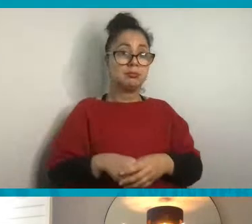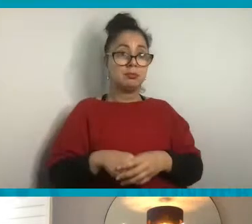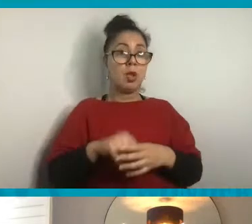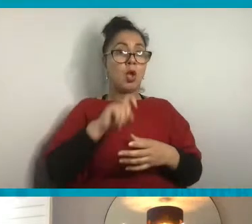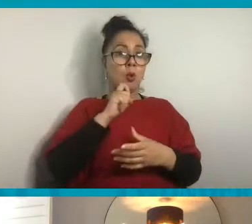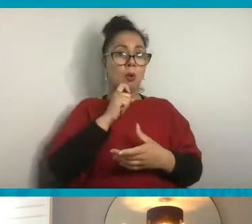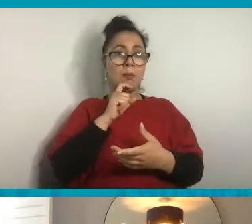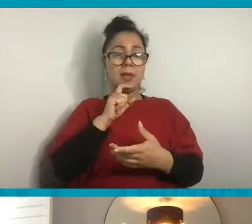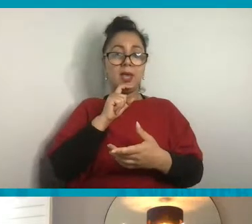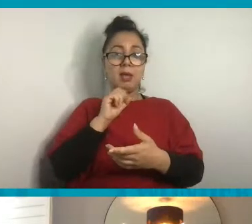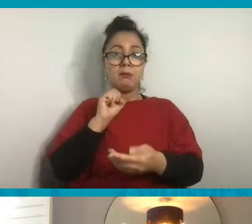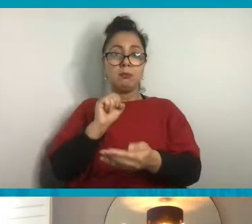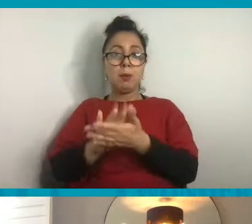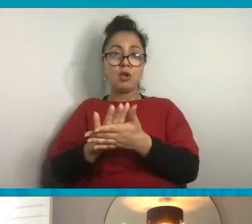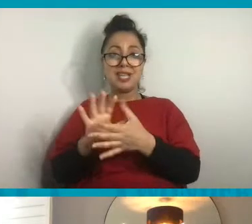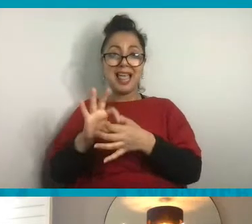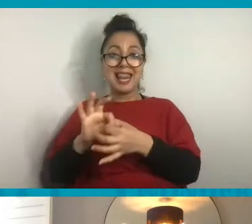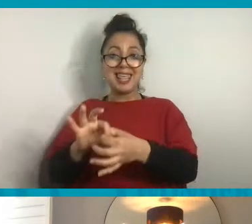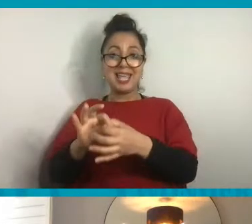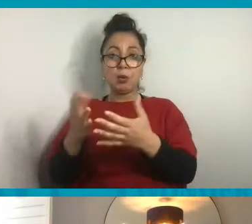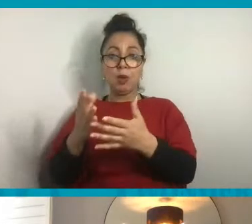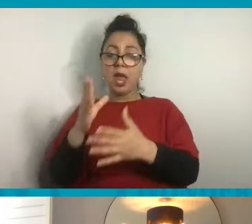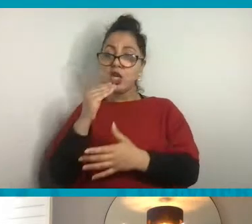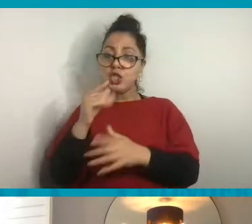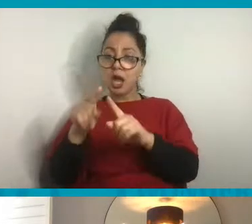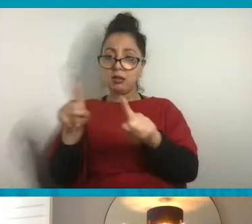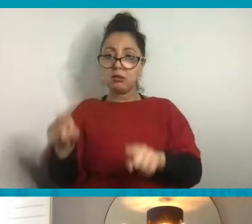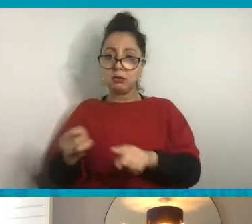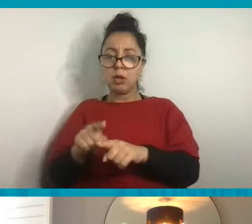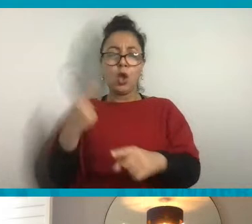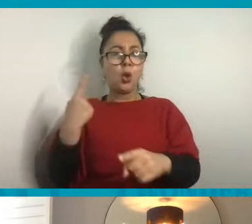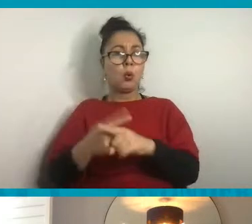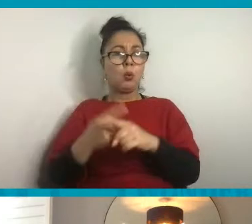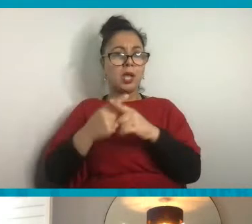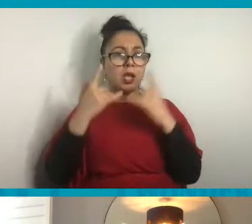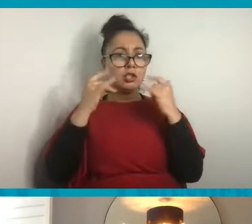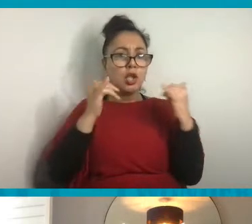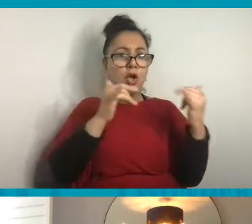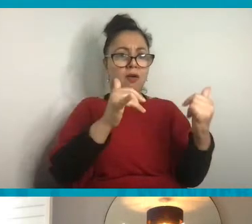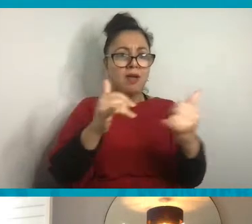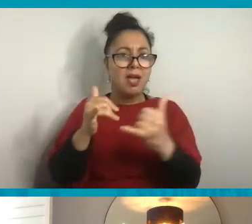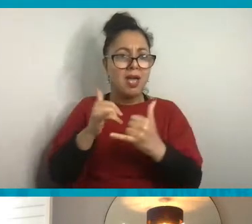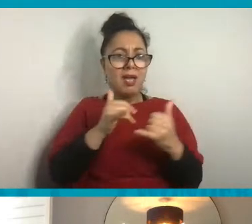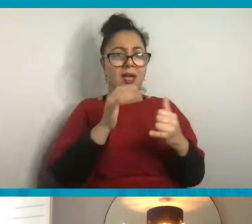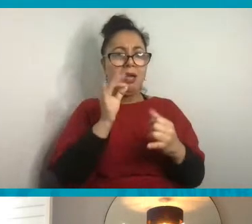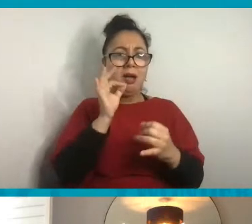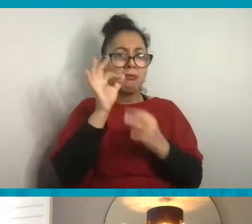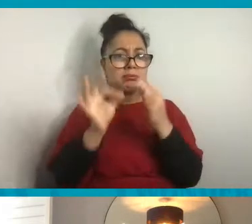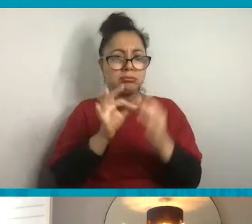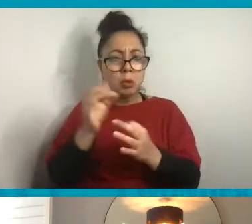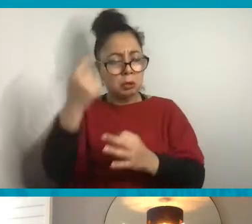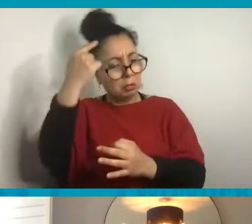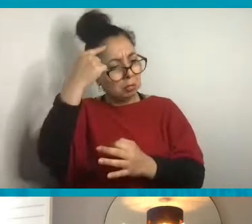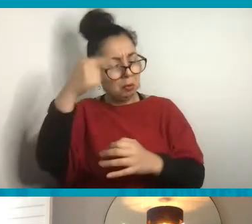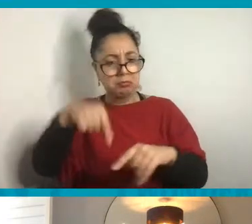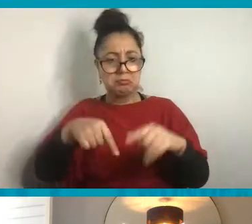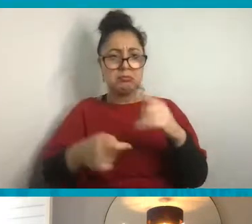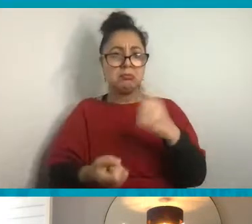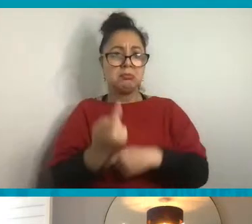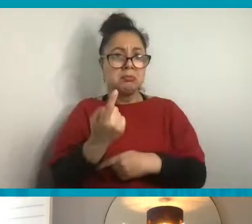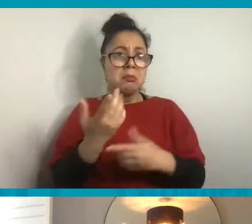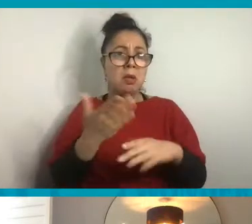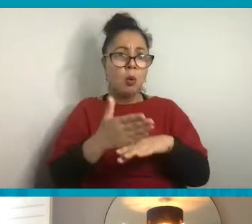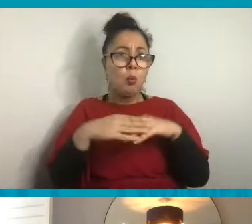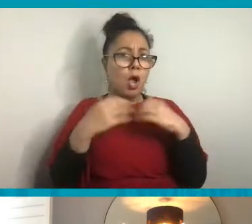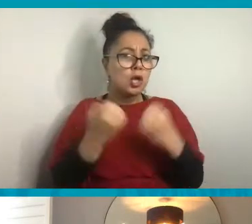link in the chat to a quick survey where you can tell us what you thought of the event. We'd love if you could take